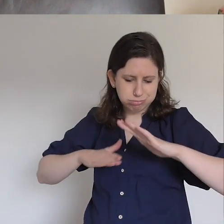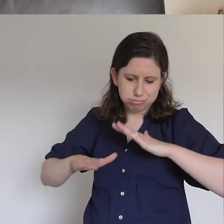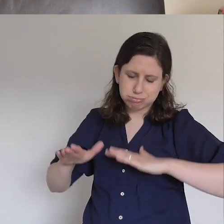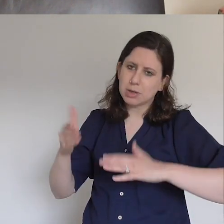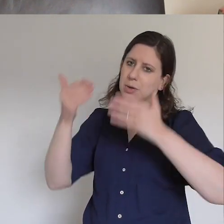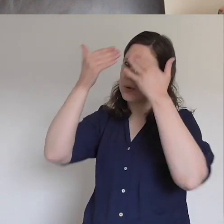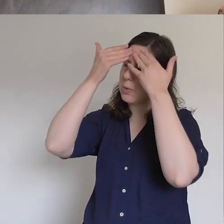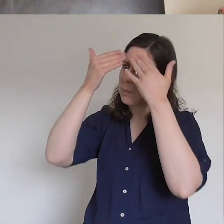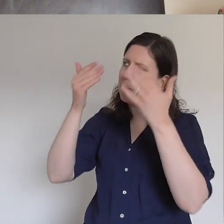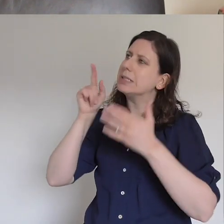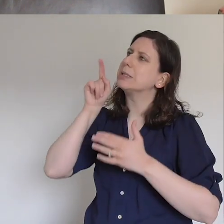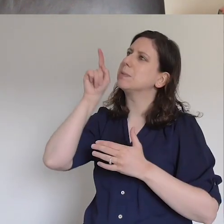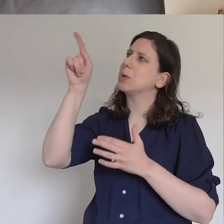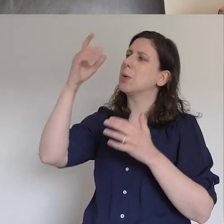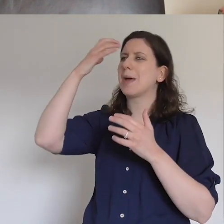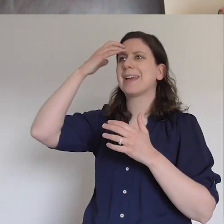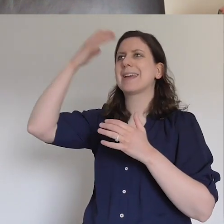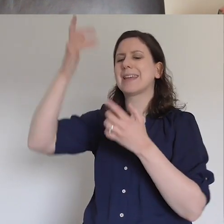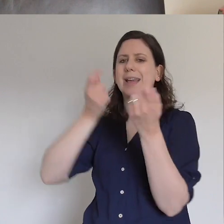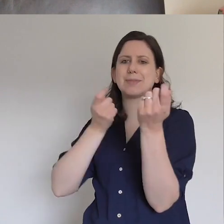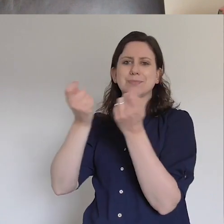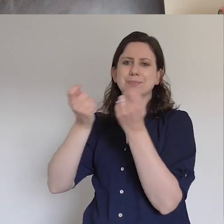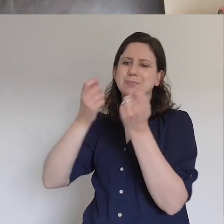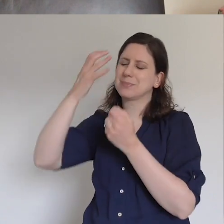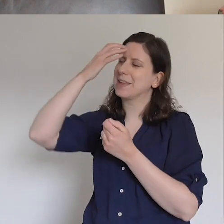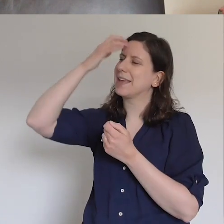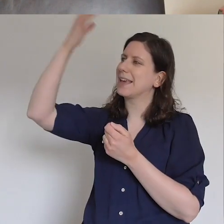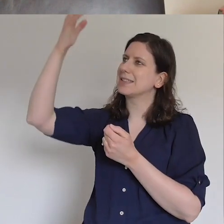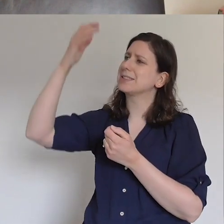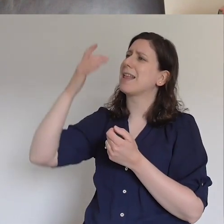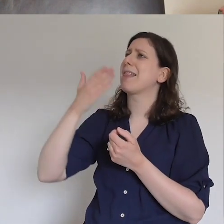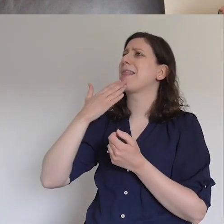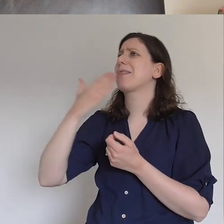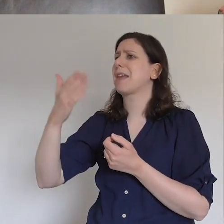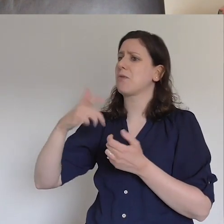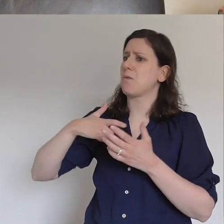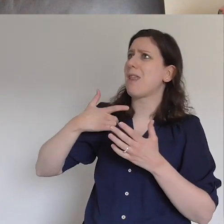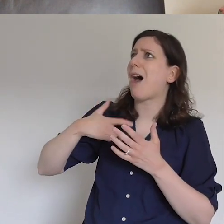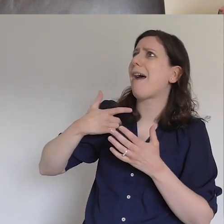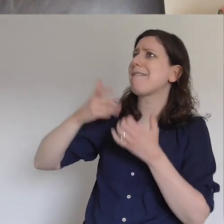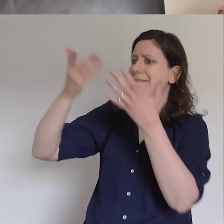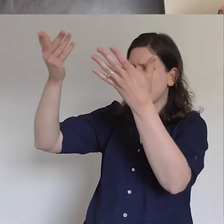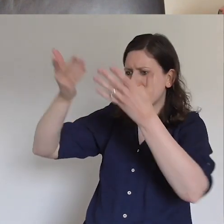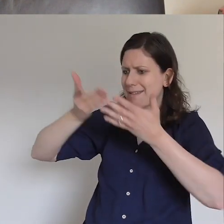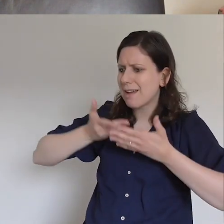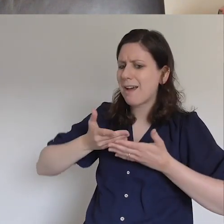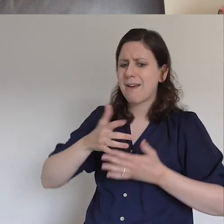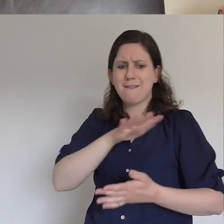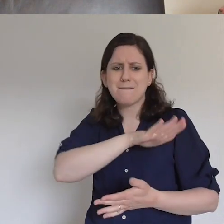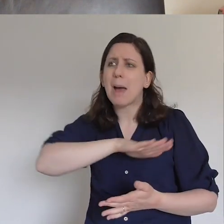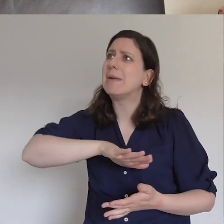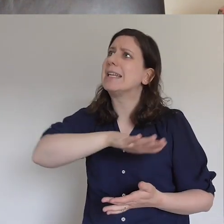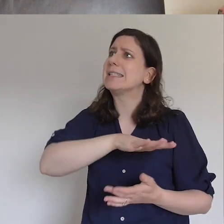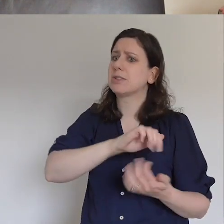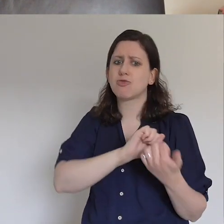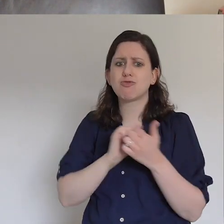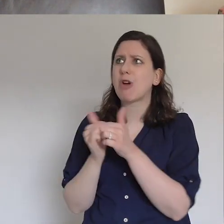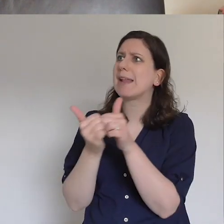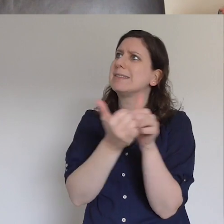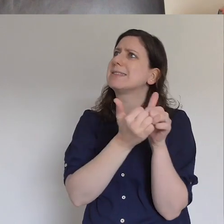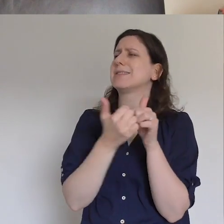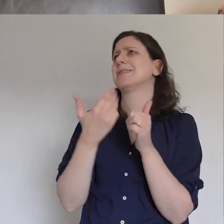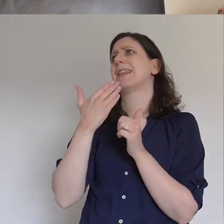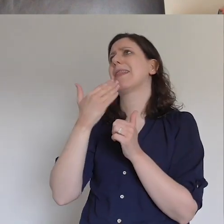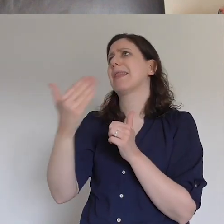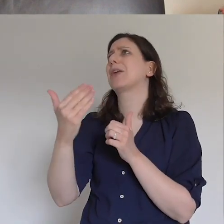you, the King of Kings. And we thank you for our lives. We thank you for our families. We thank you for our friends. And we